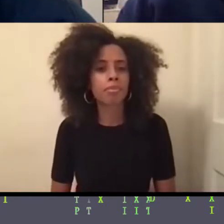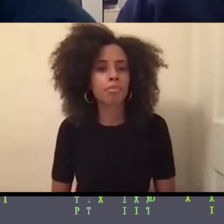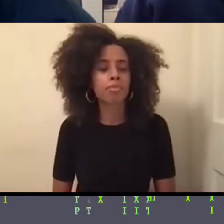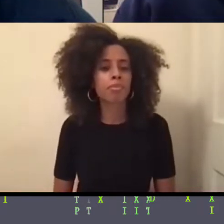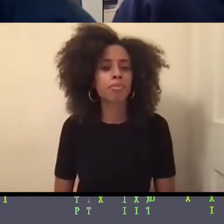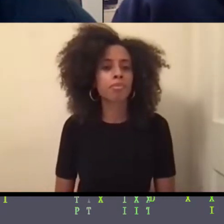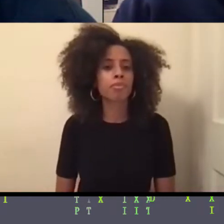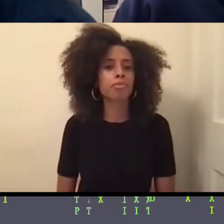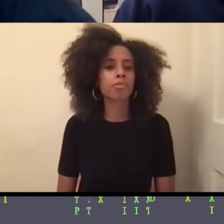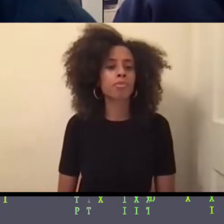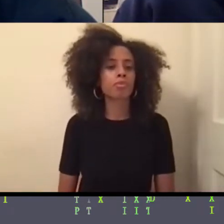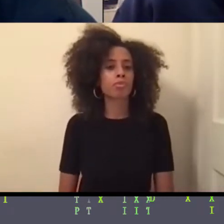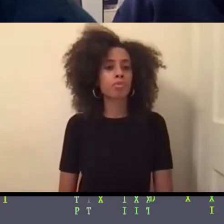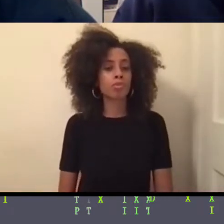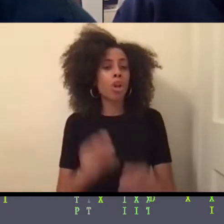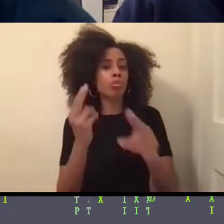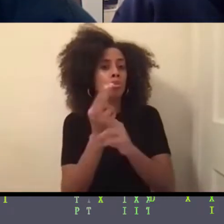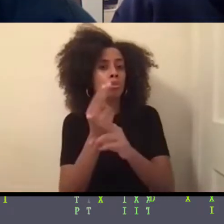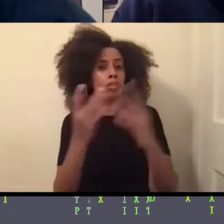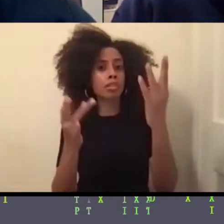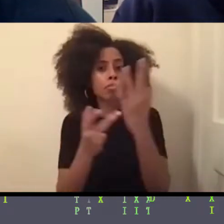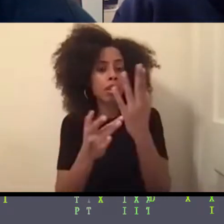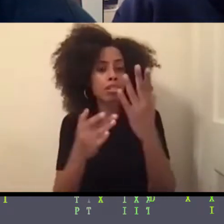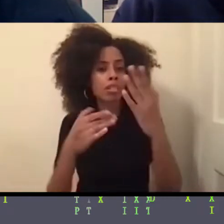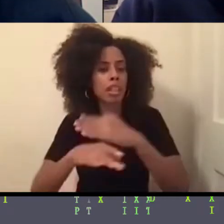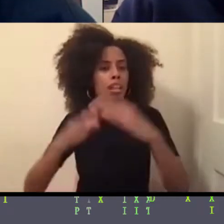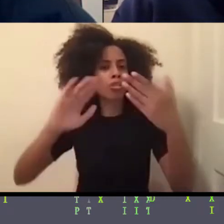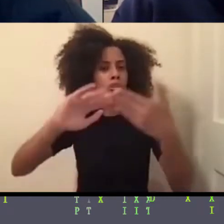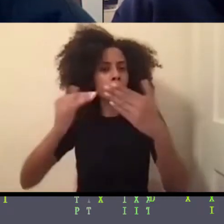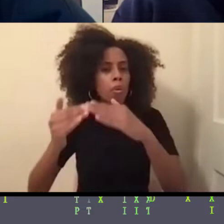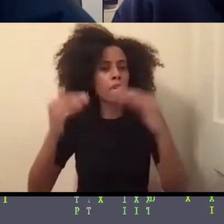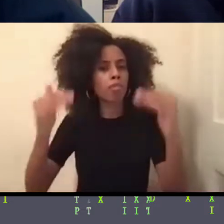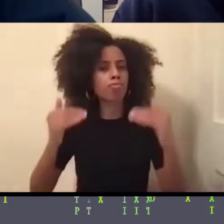understand technology's power for community building?